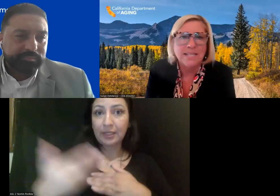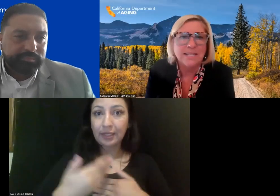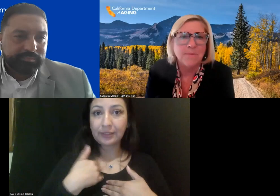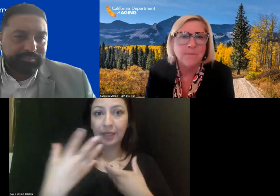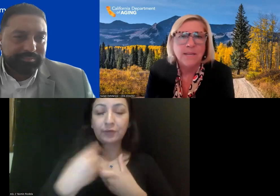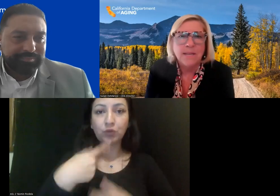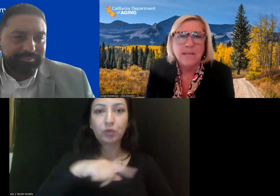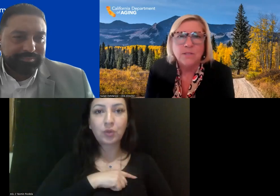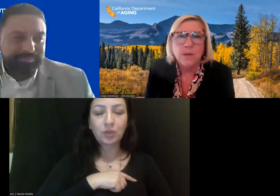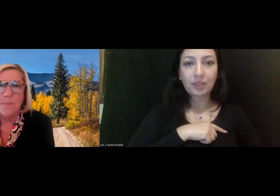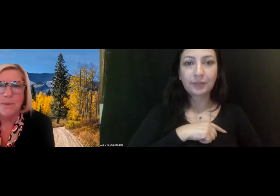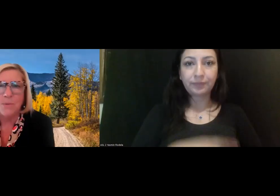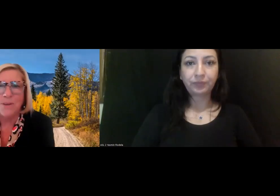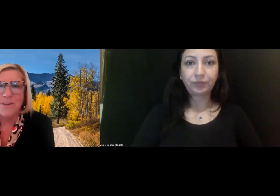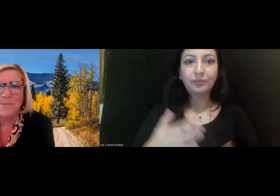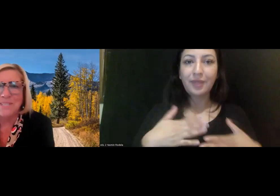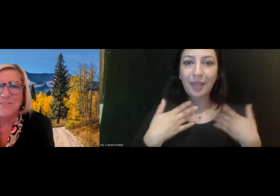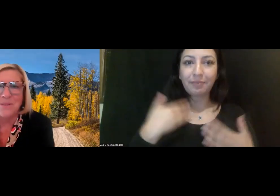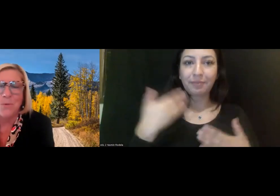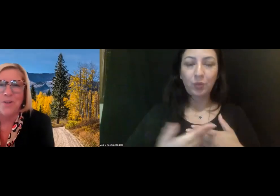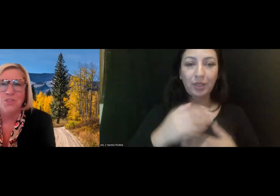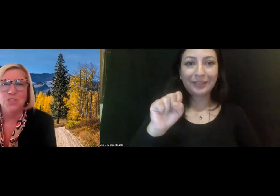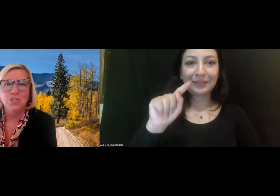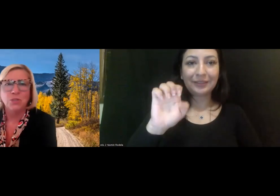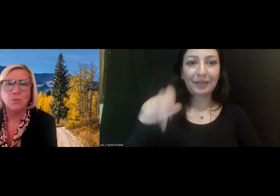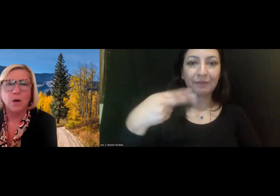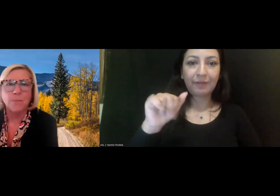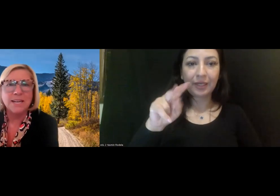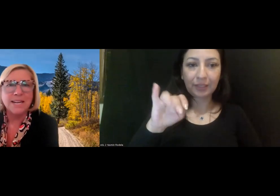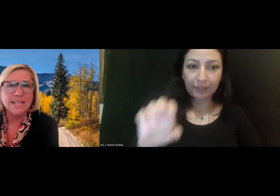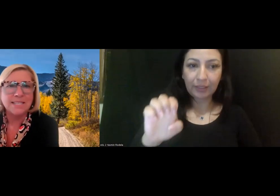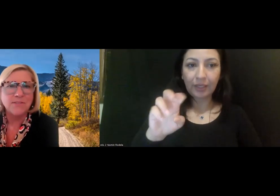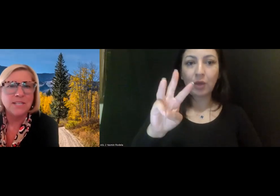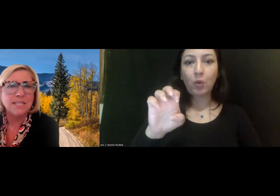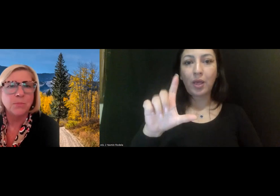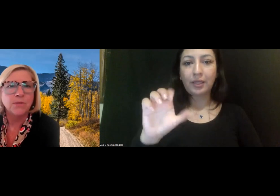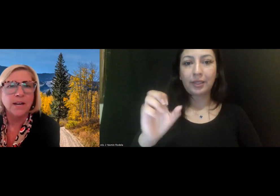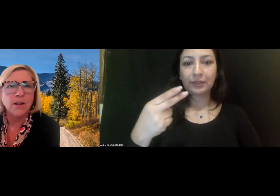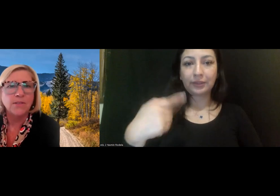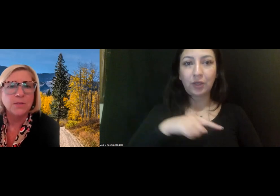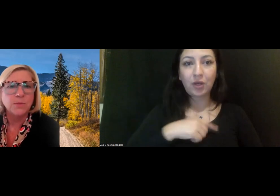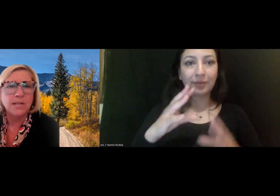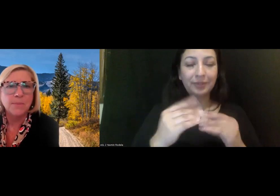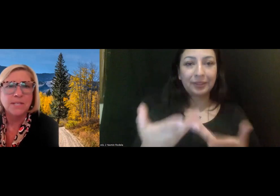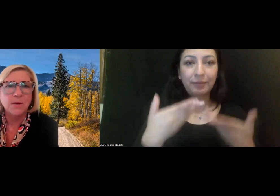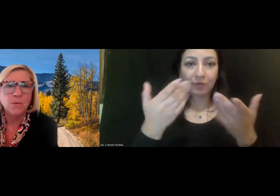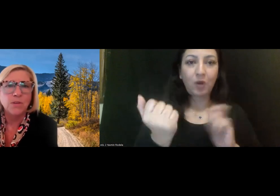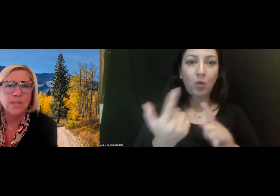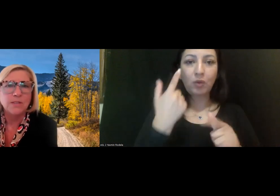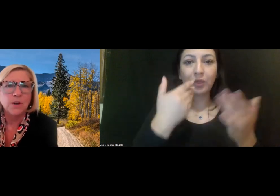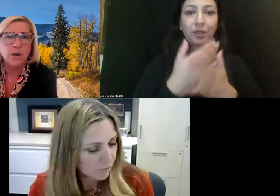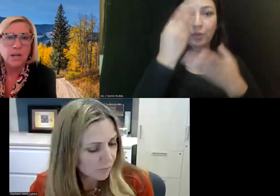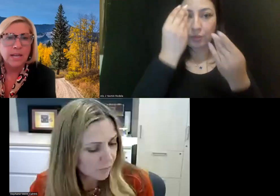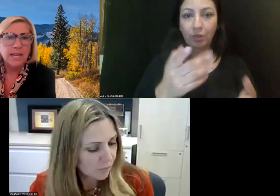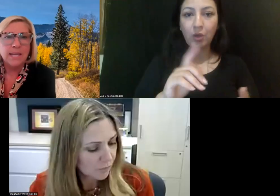joined us. I'm so happy to welcome Stephanie Welch to our meeting. And Stephanie is going to provide all of us with an update on